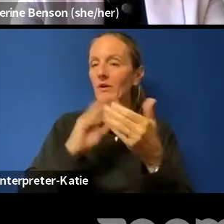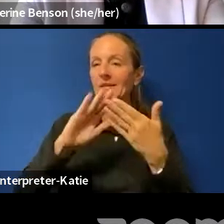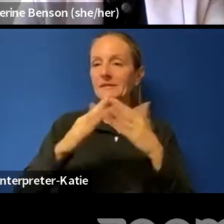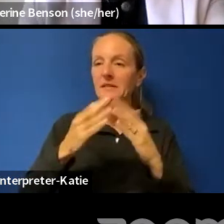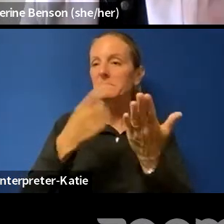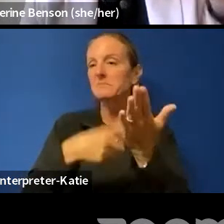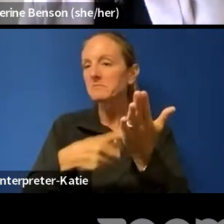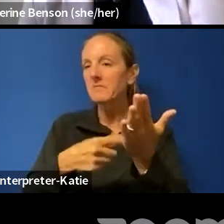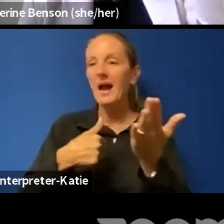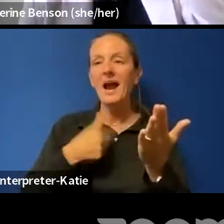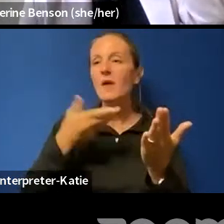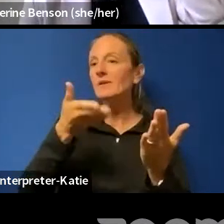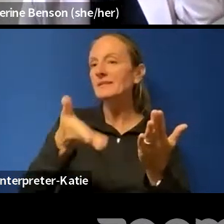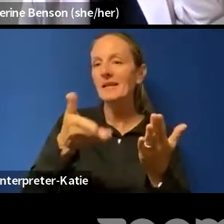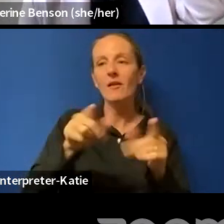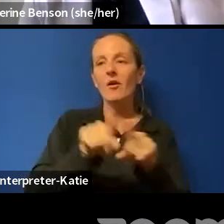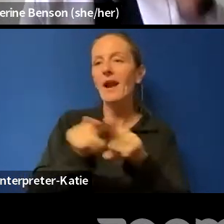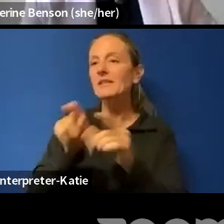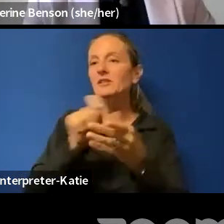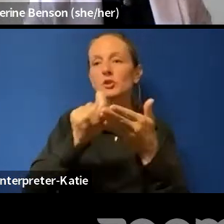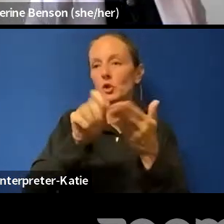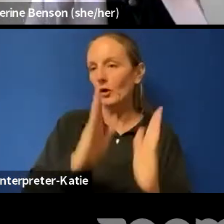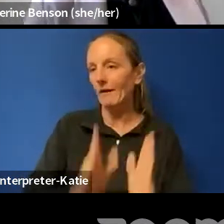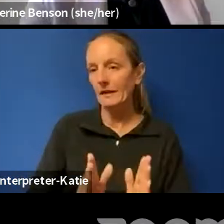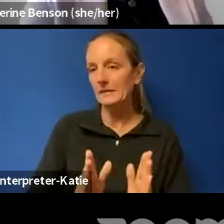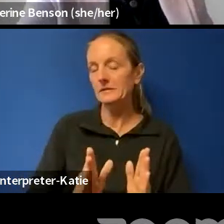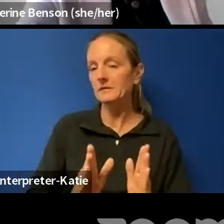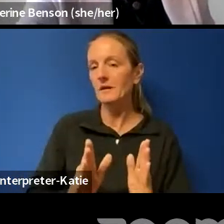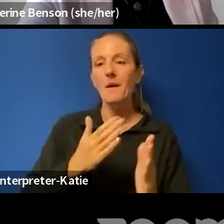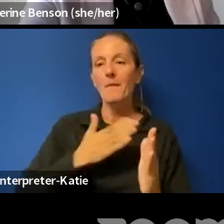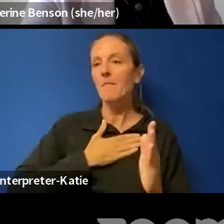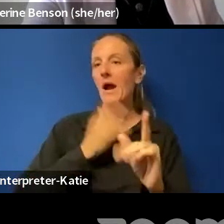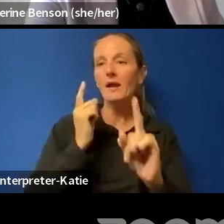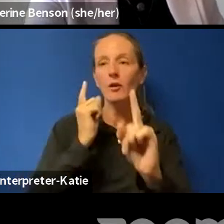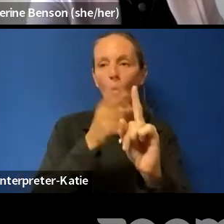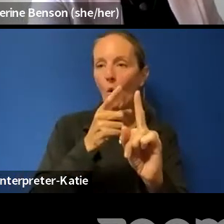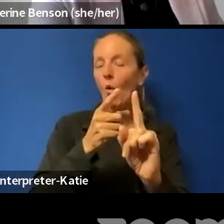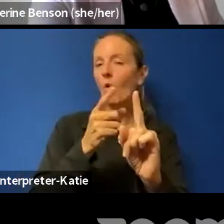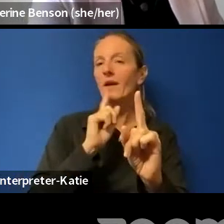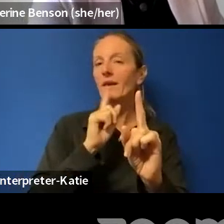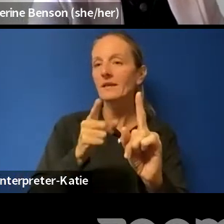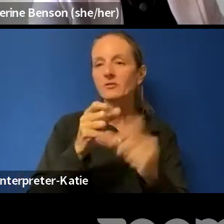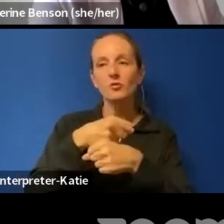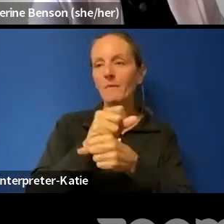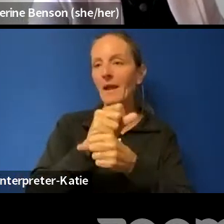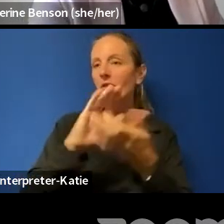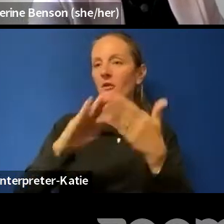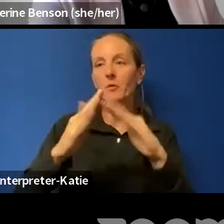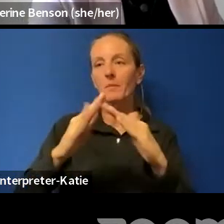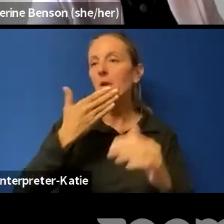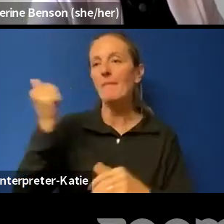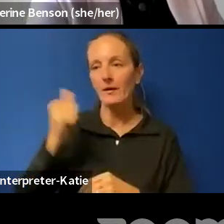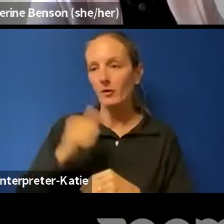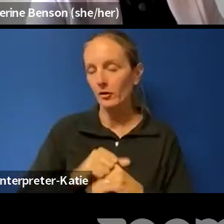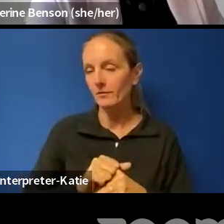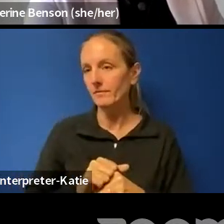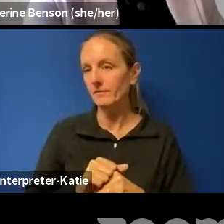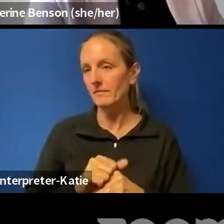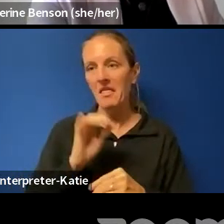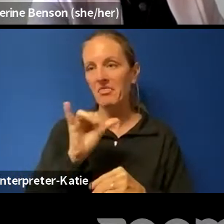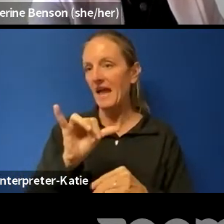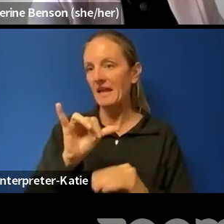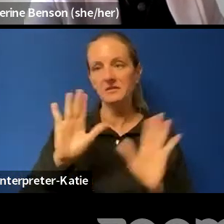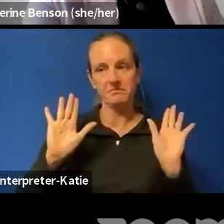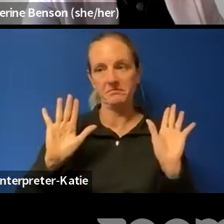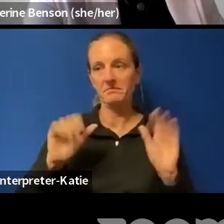my only aim was to make my community better and practice journalism in the public interest. Uh, and I knew that was